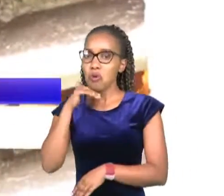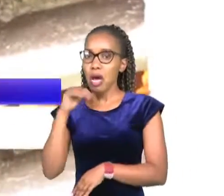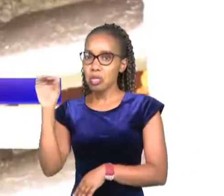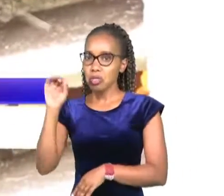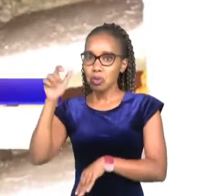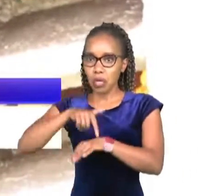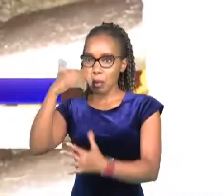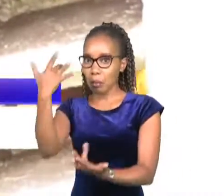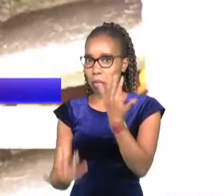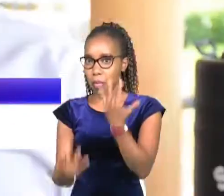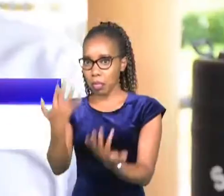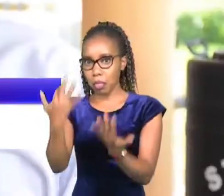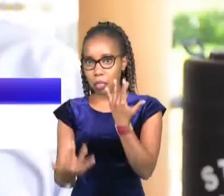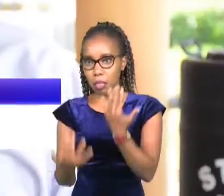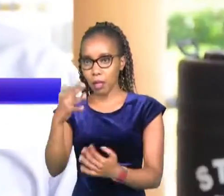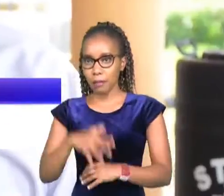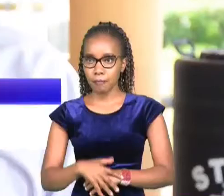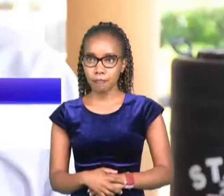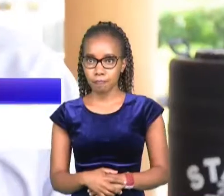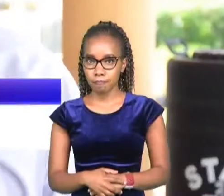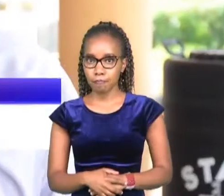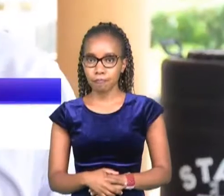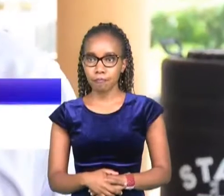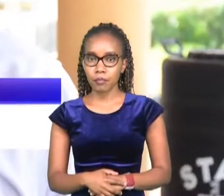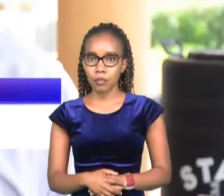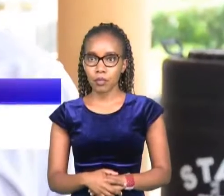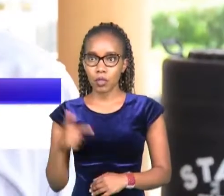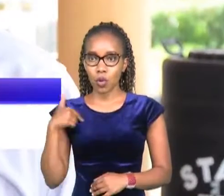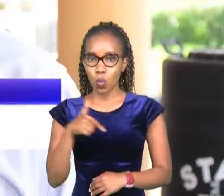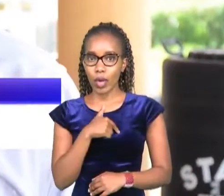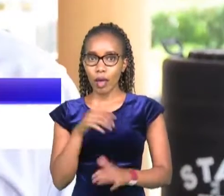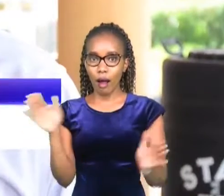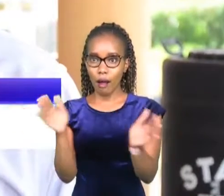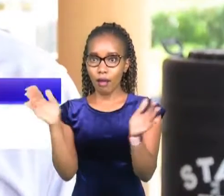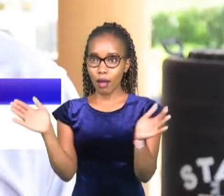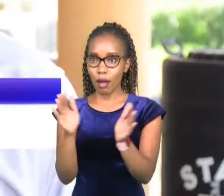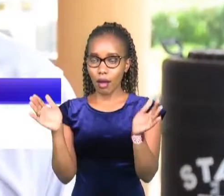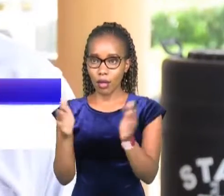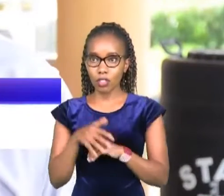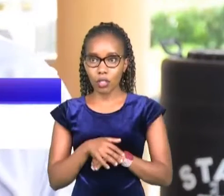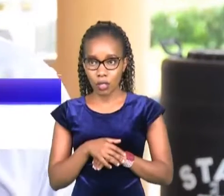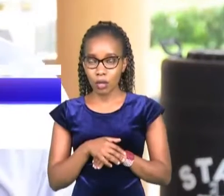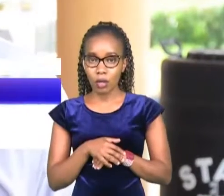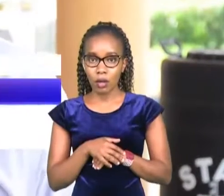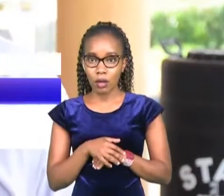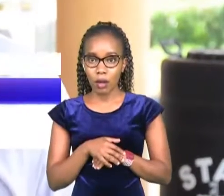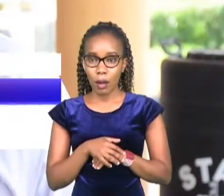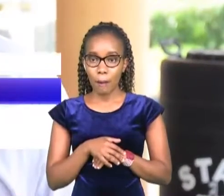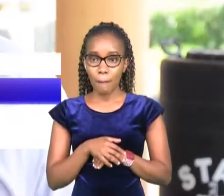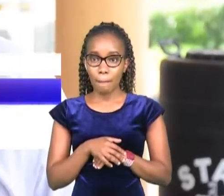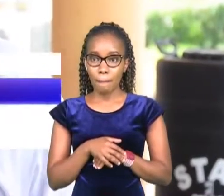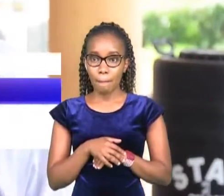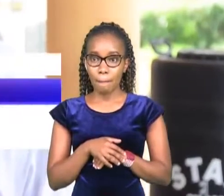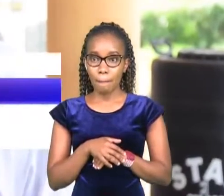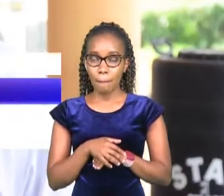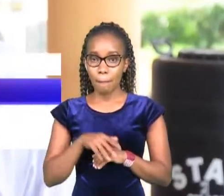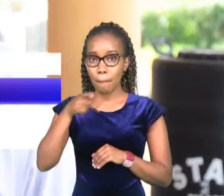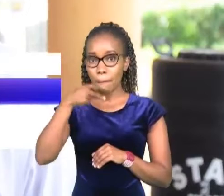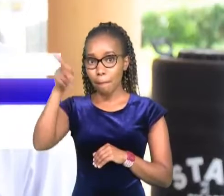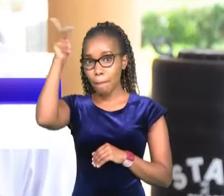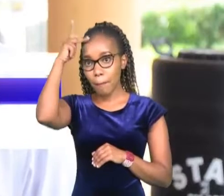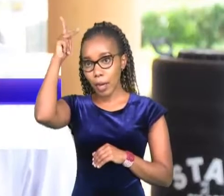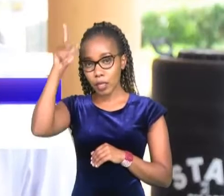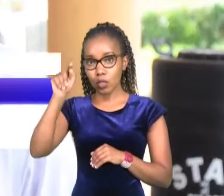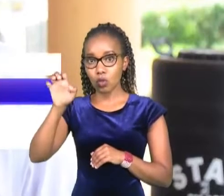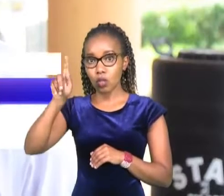the fire we are encouraging the parents of total technical and vocational college to send their students back to